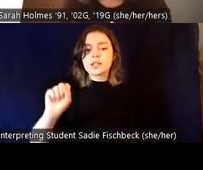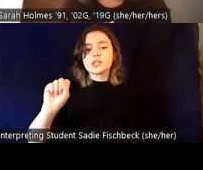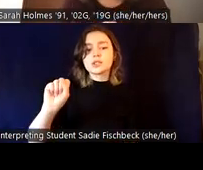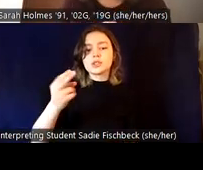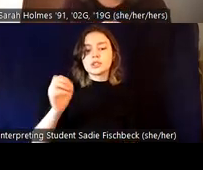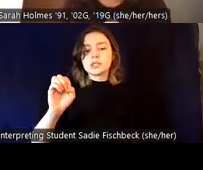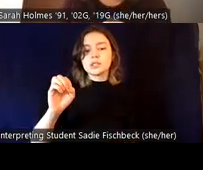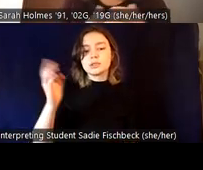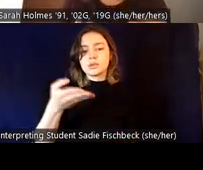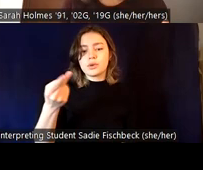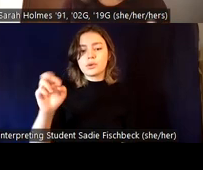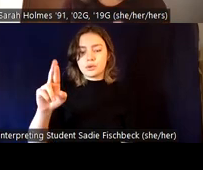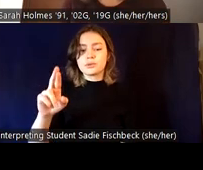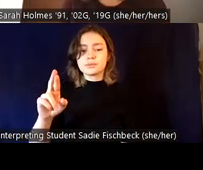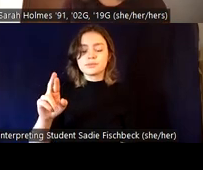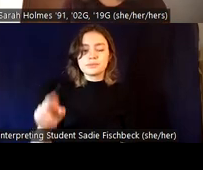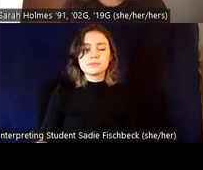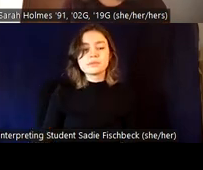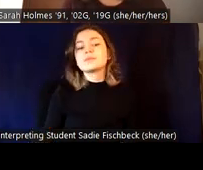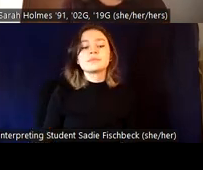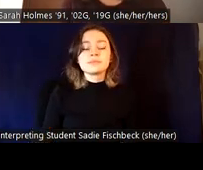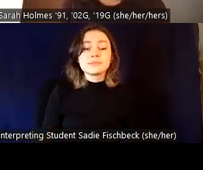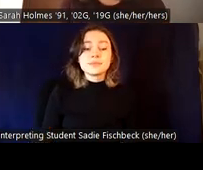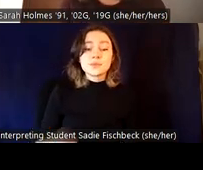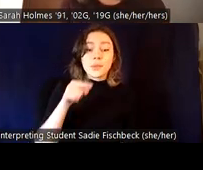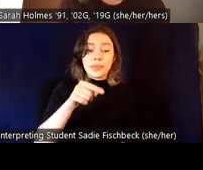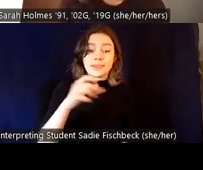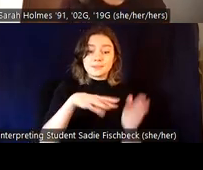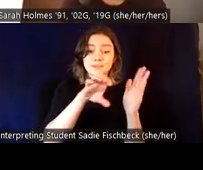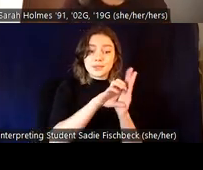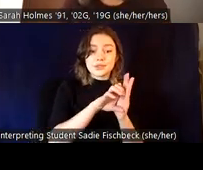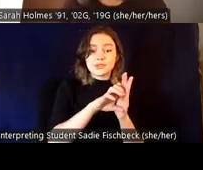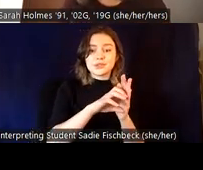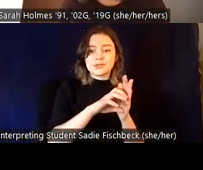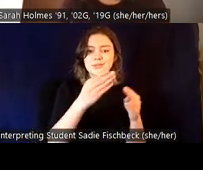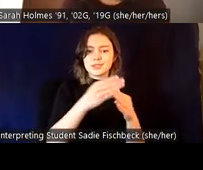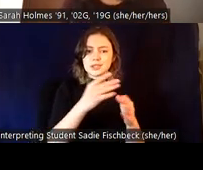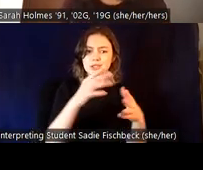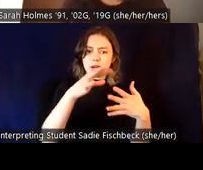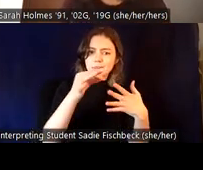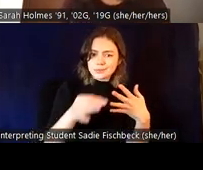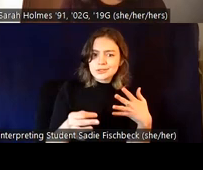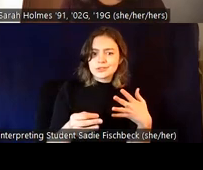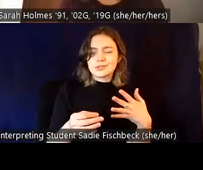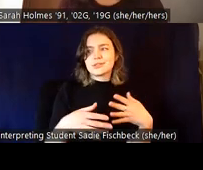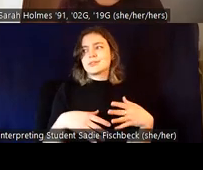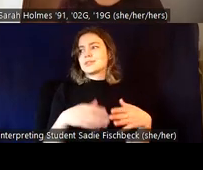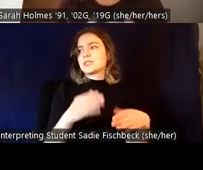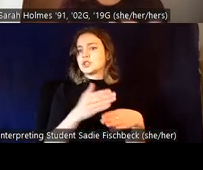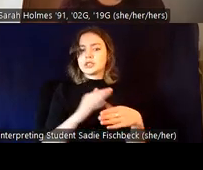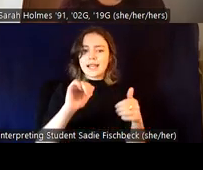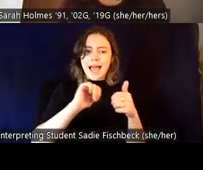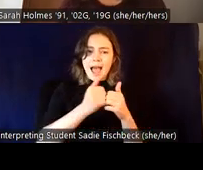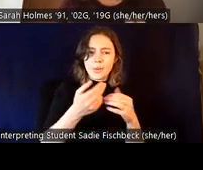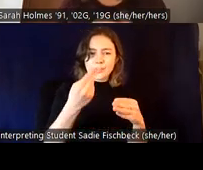infographic is it provides some options. It also gives an example of how pronouns are used in sentences. We are probably